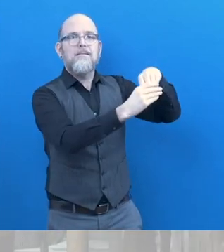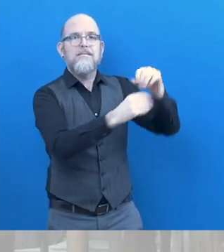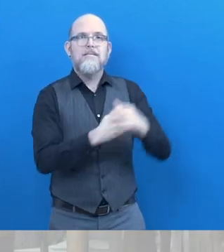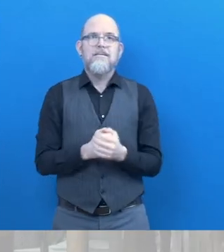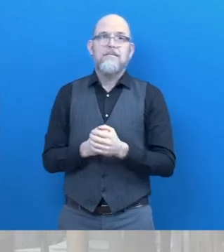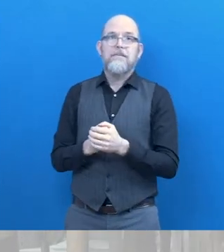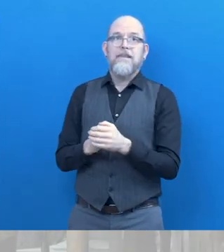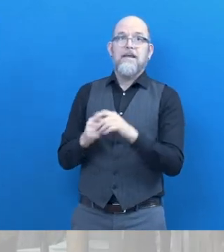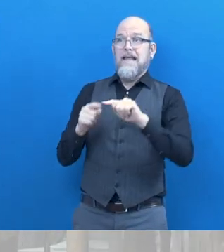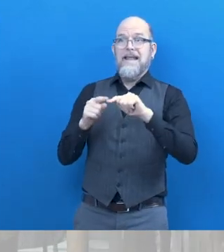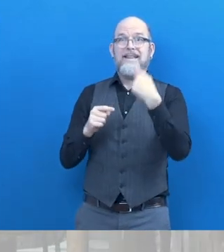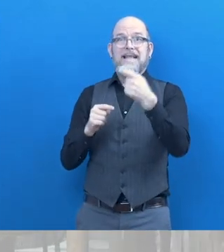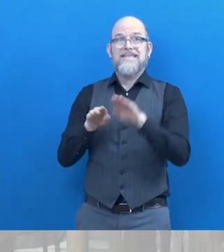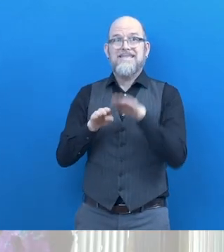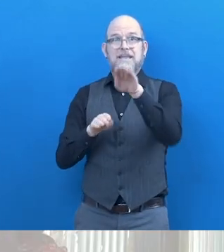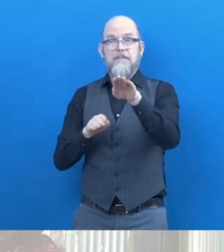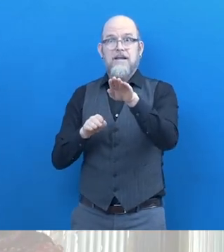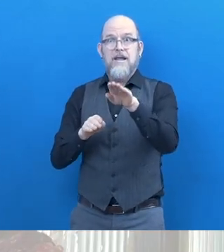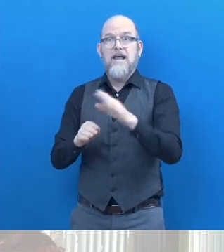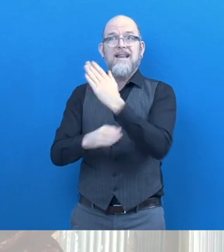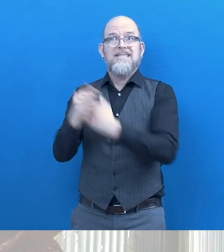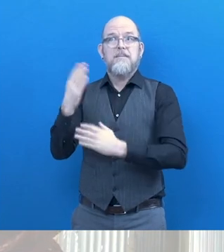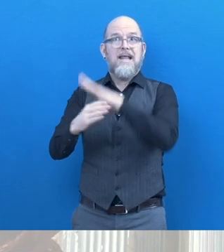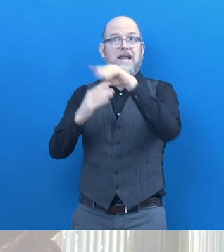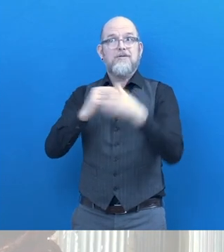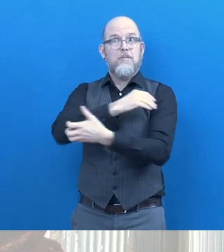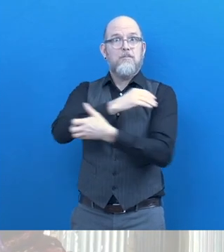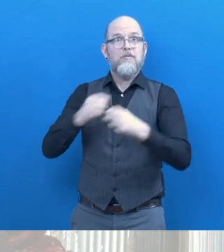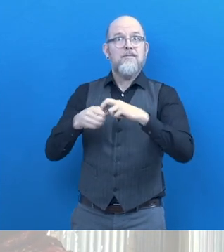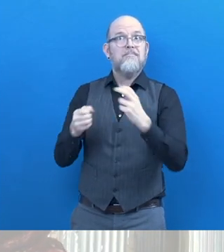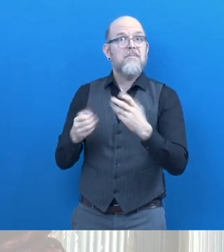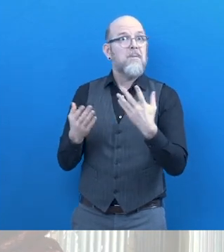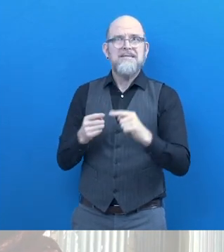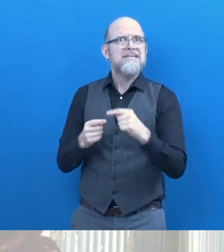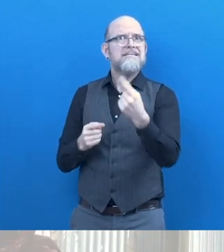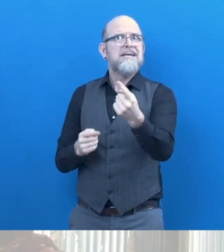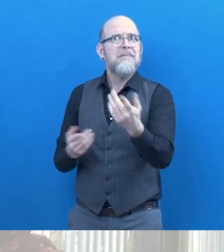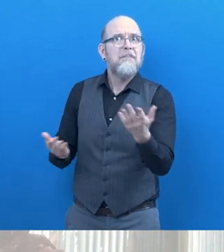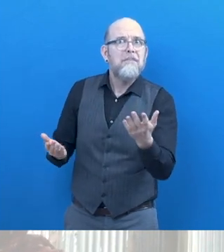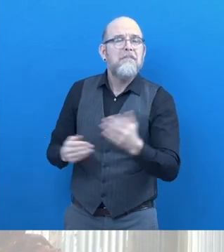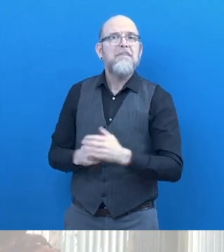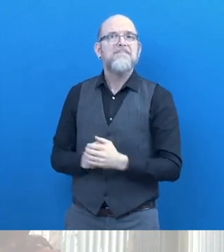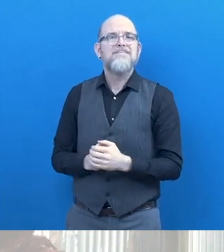Inclusive Poverty Graduation? Two women talking to each other.